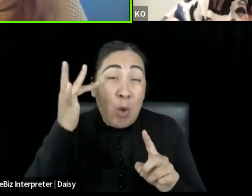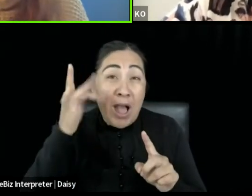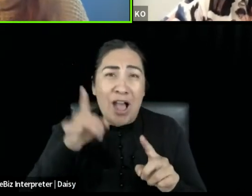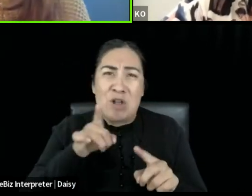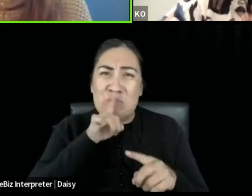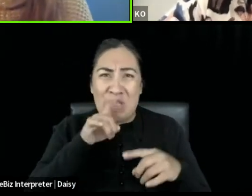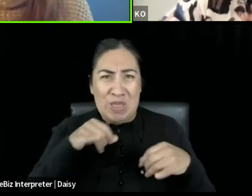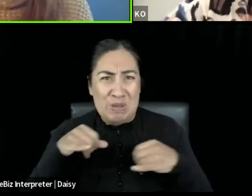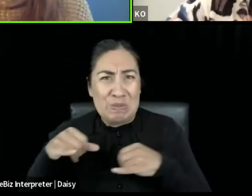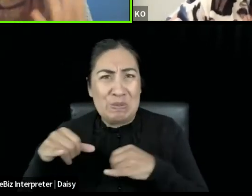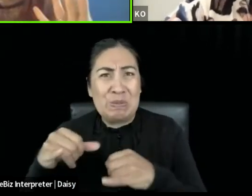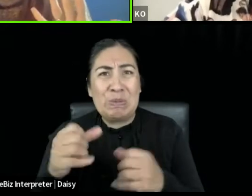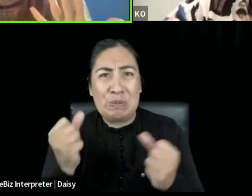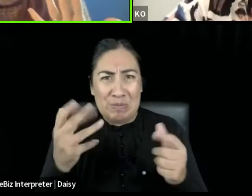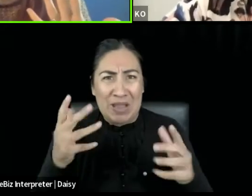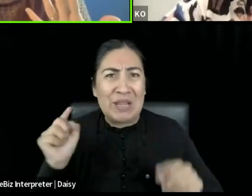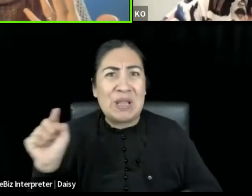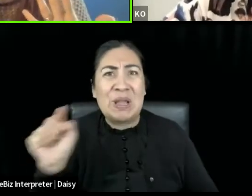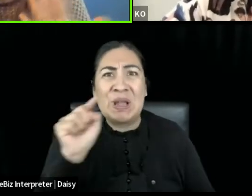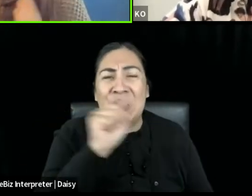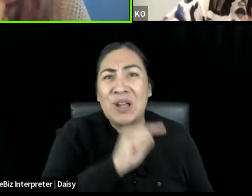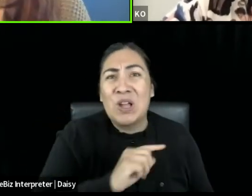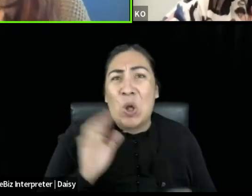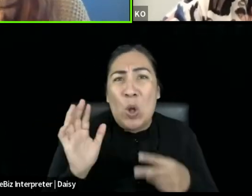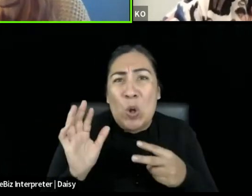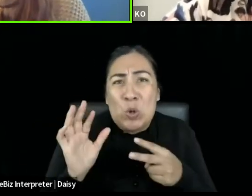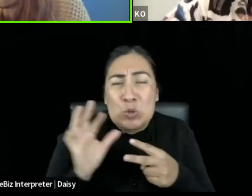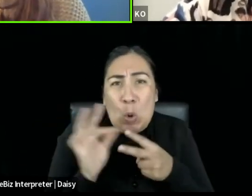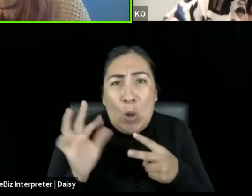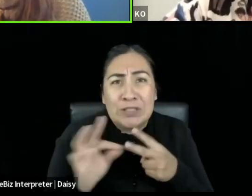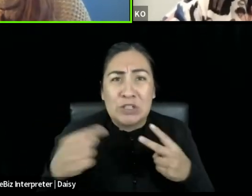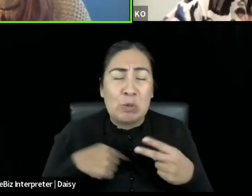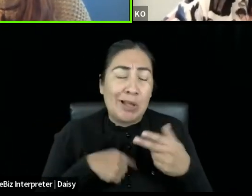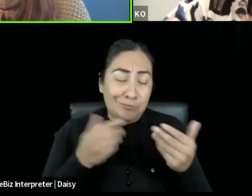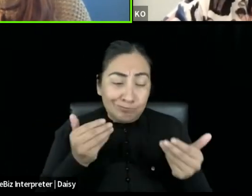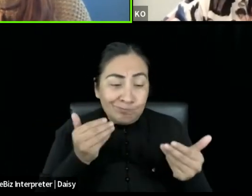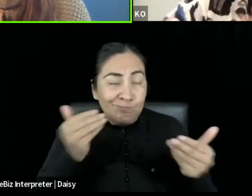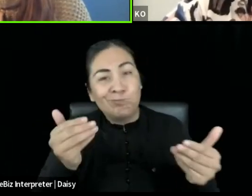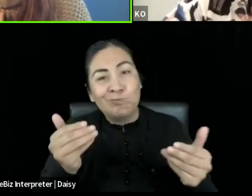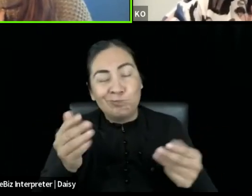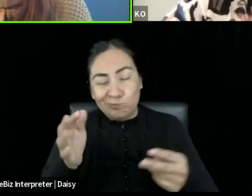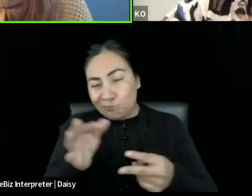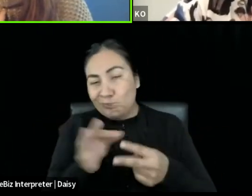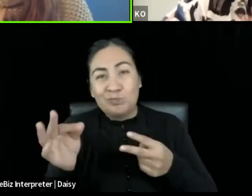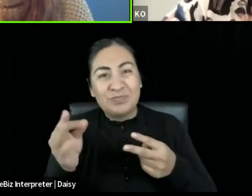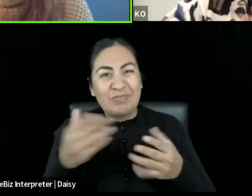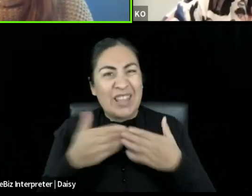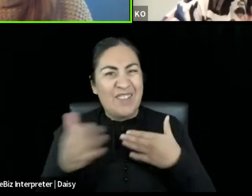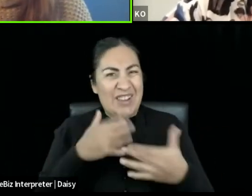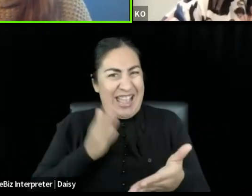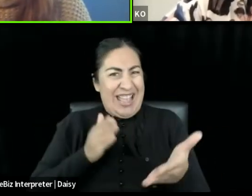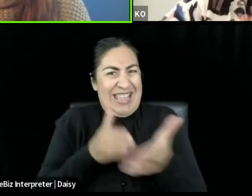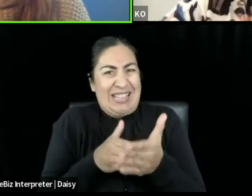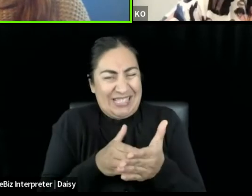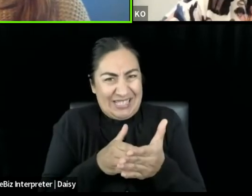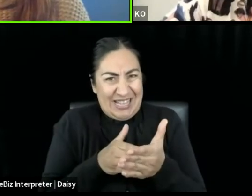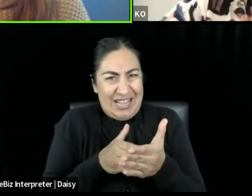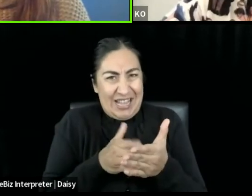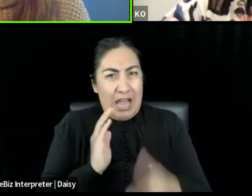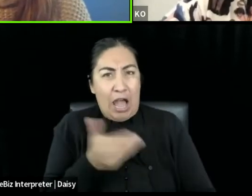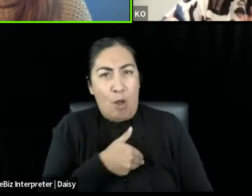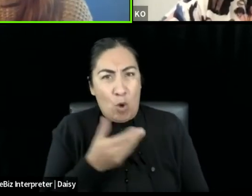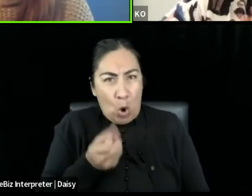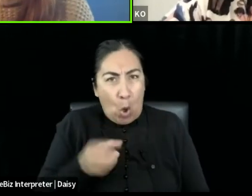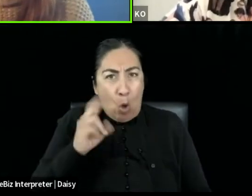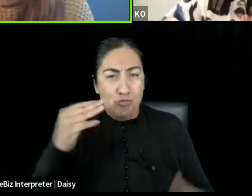that we all make, even against our own bodies for, for careers or